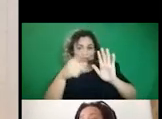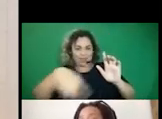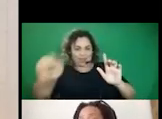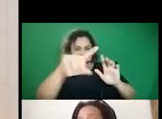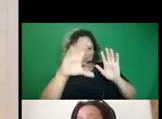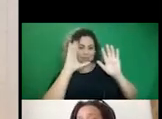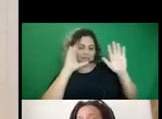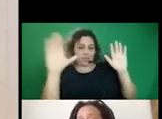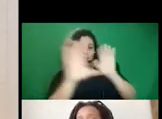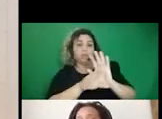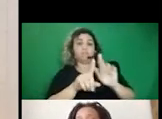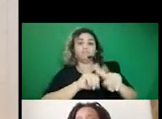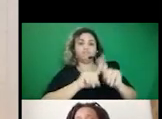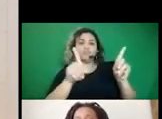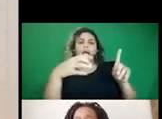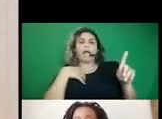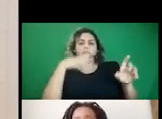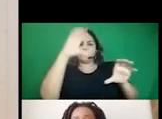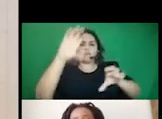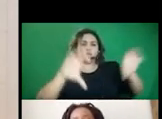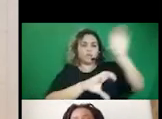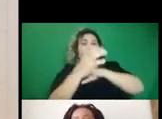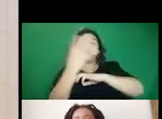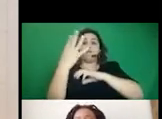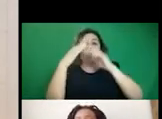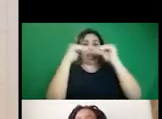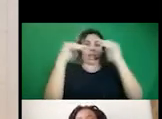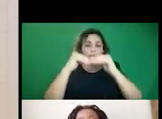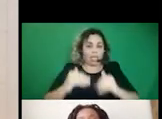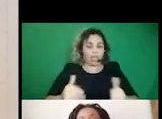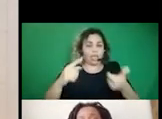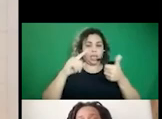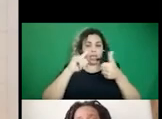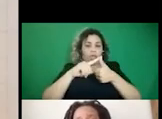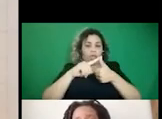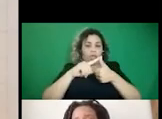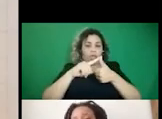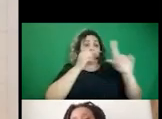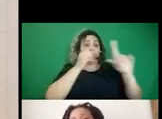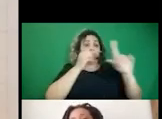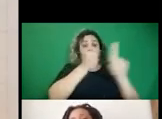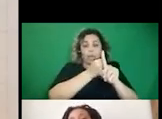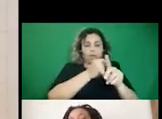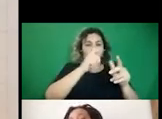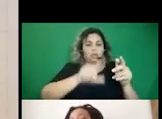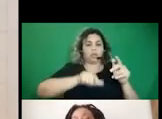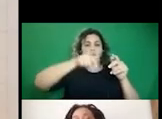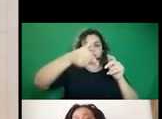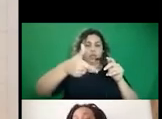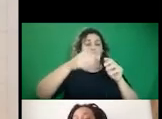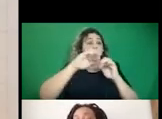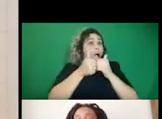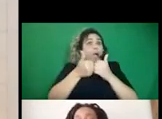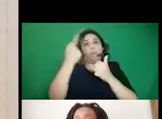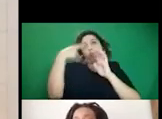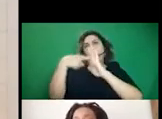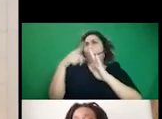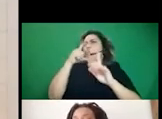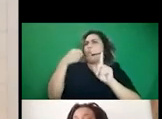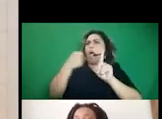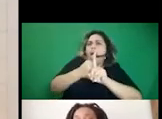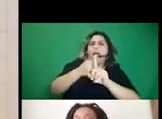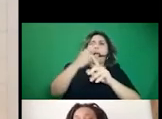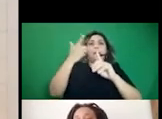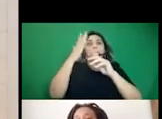very intentionally has four layers, the community impact. So how, you know, who is impacted by